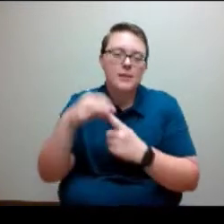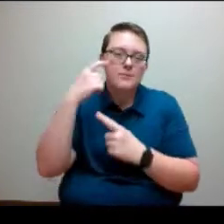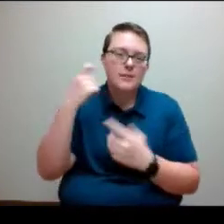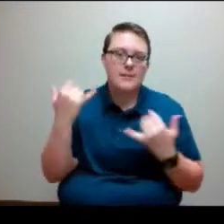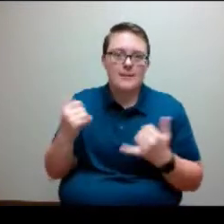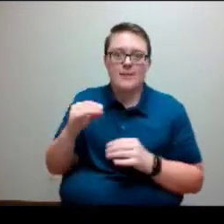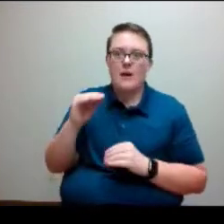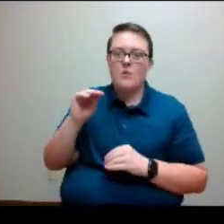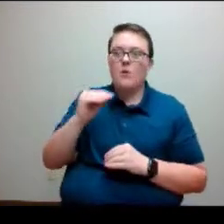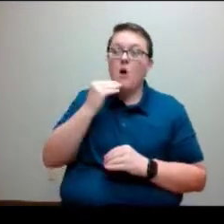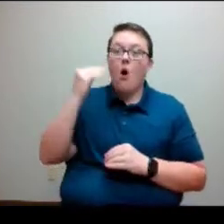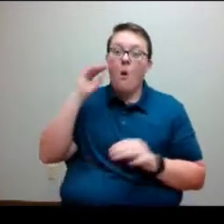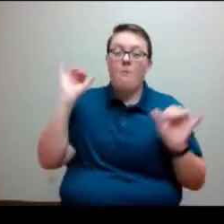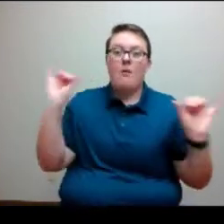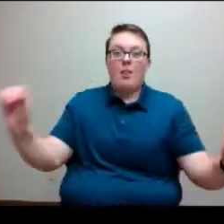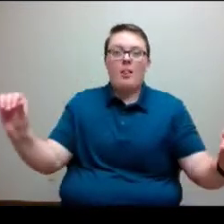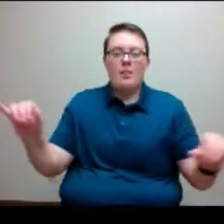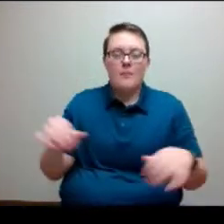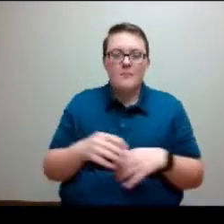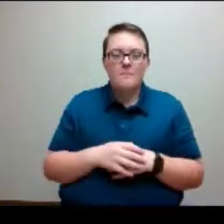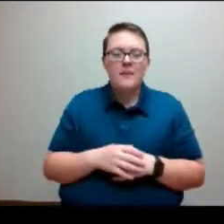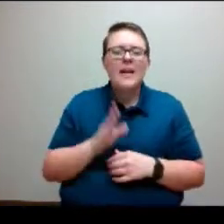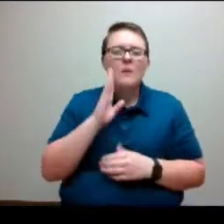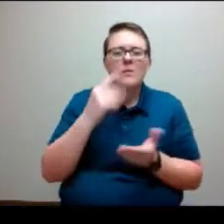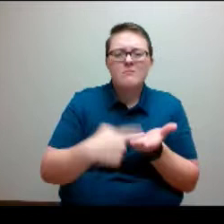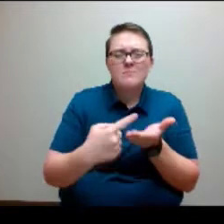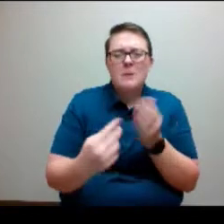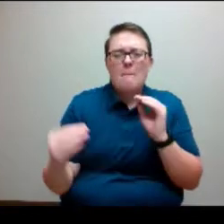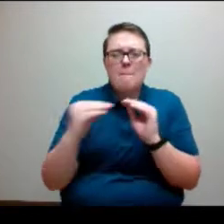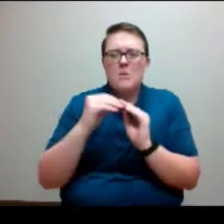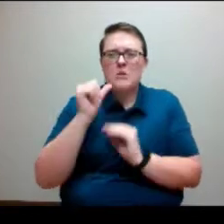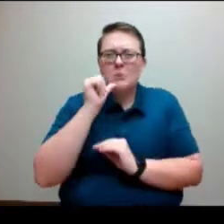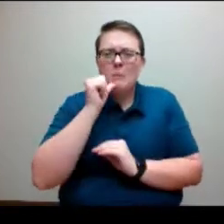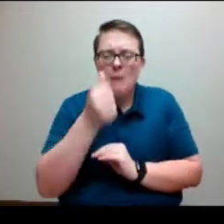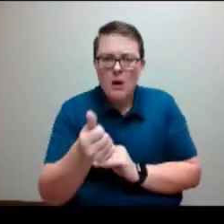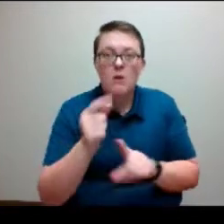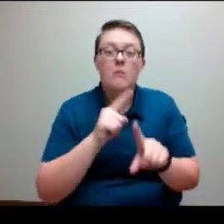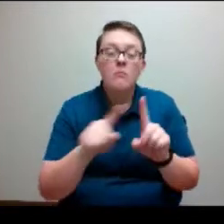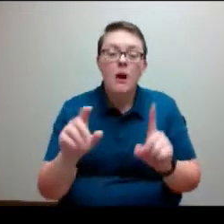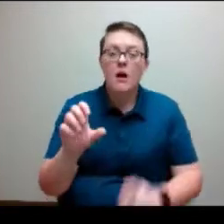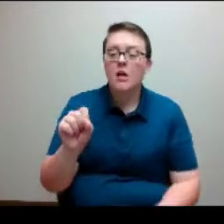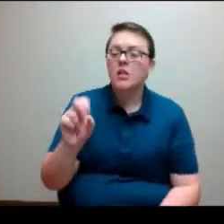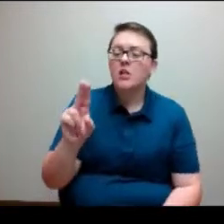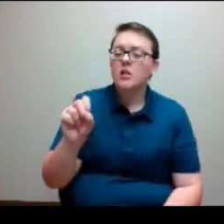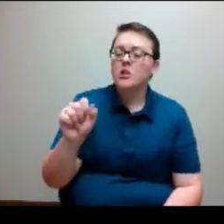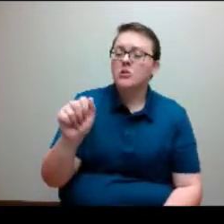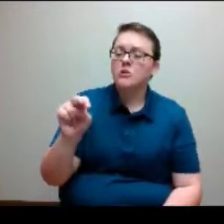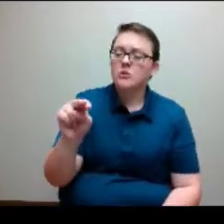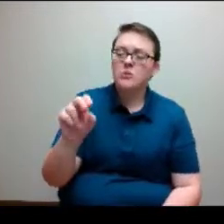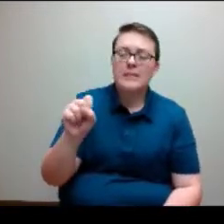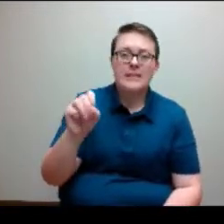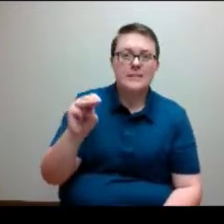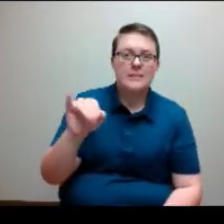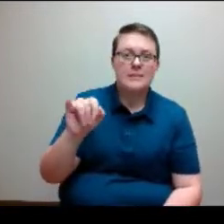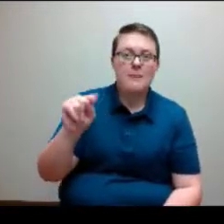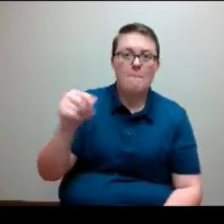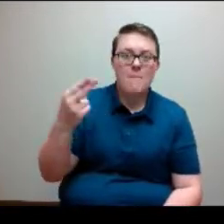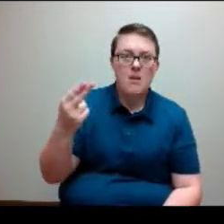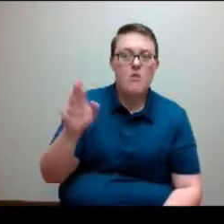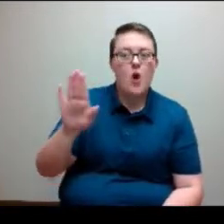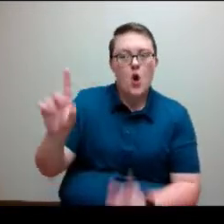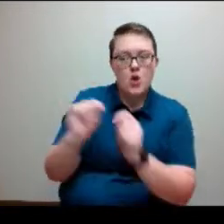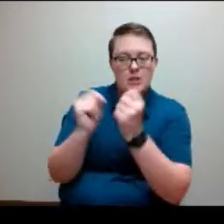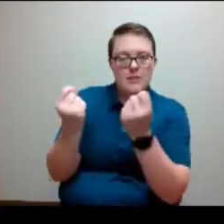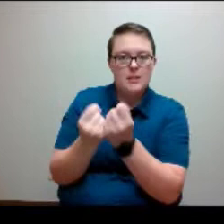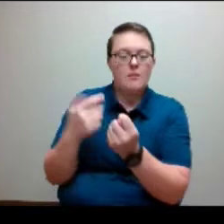Talk a little bit more about this tomorrow, but Susan Smith and her team has done a phenomenal job trying to help us